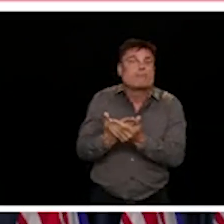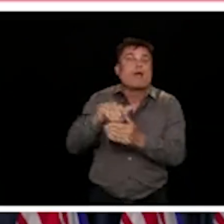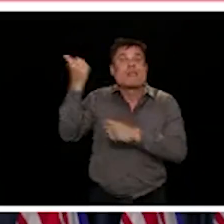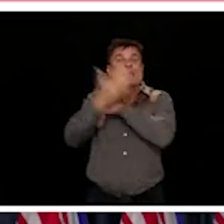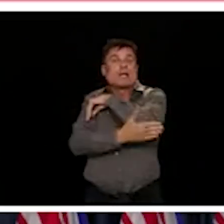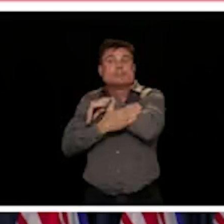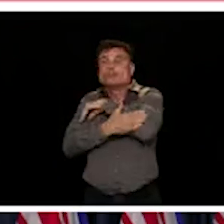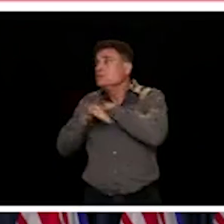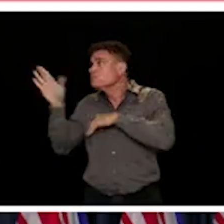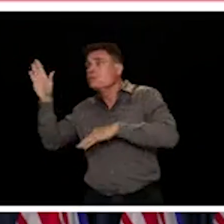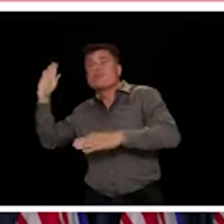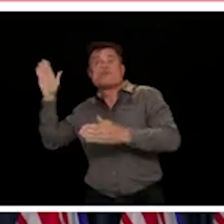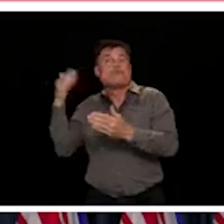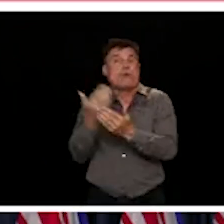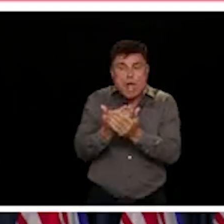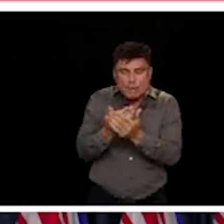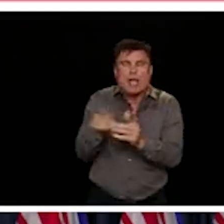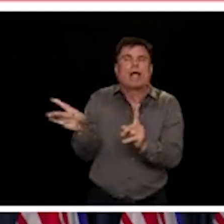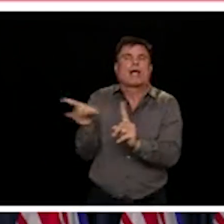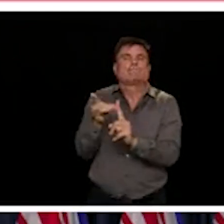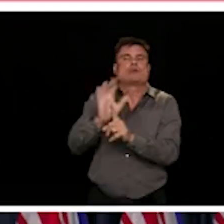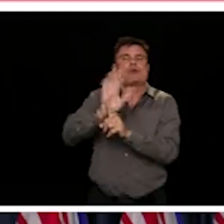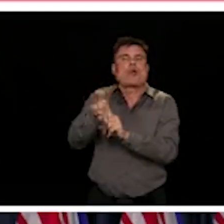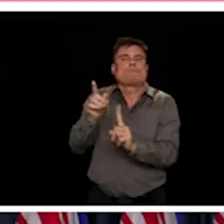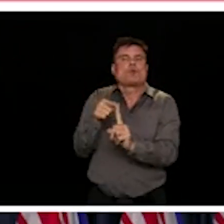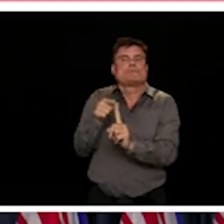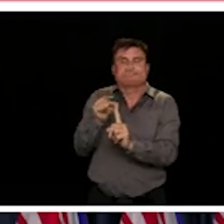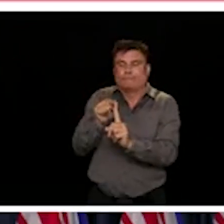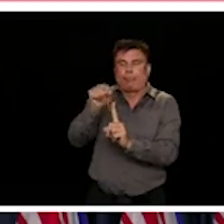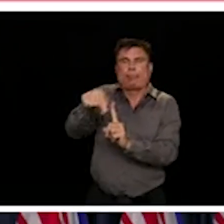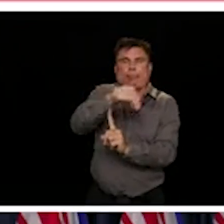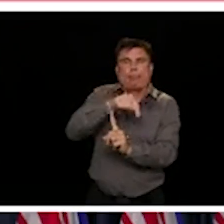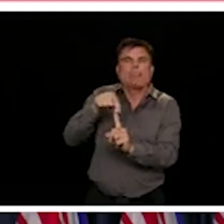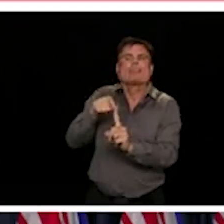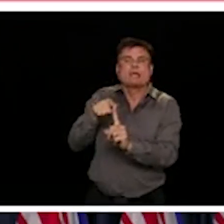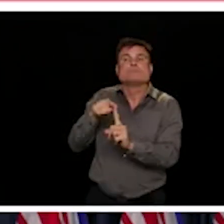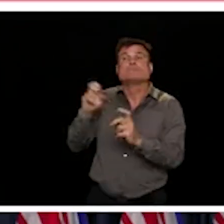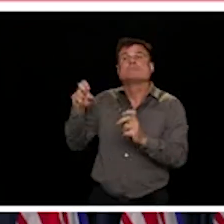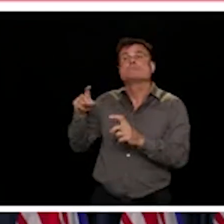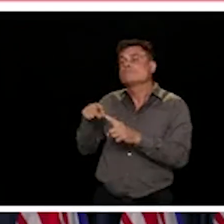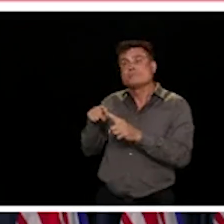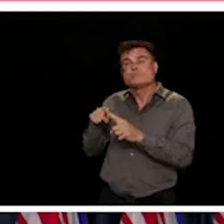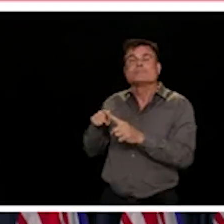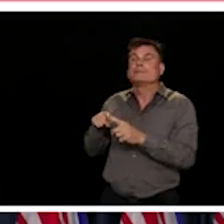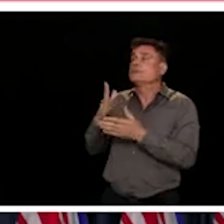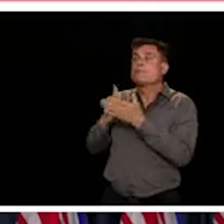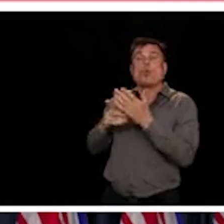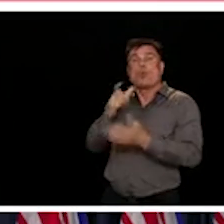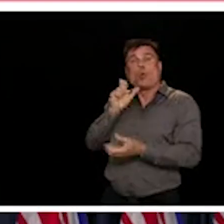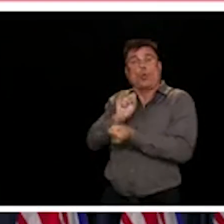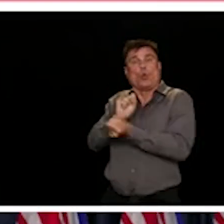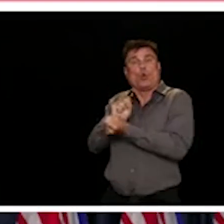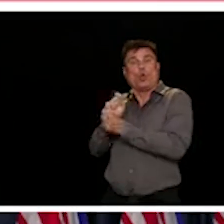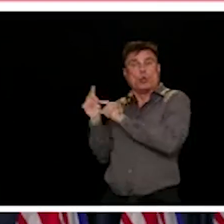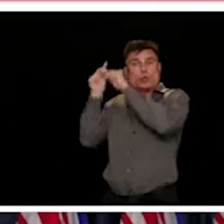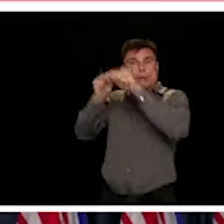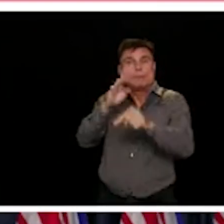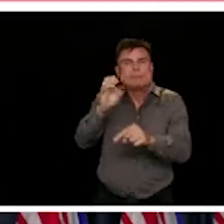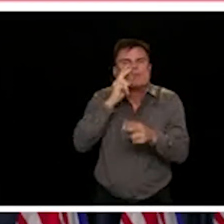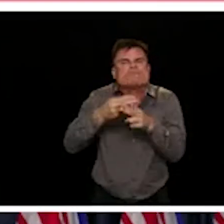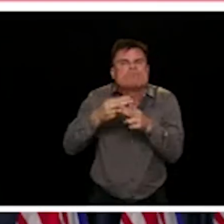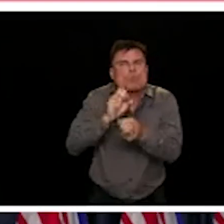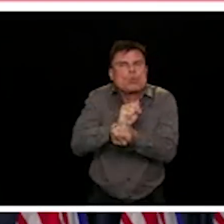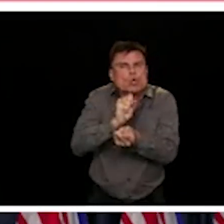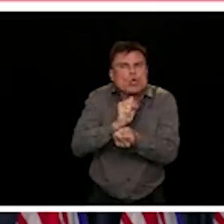temporary foreign workers who have been in to work in our agricultural industry. As we had an outbreak early on in